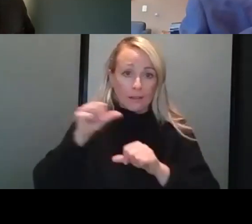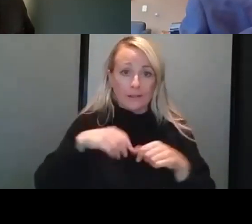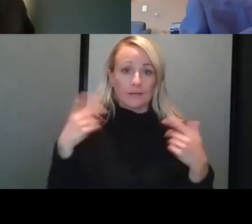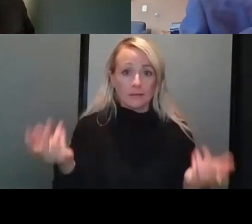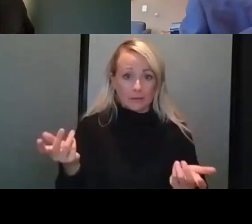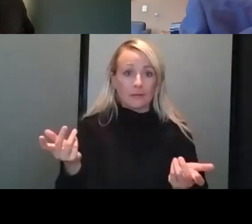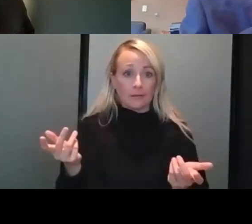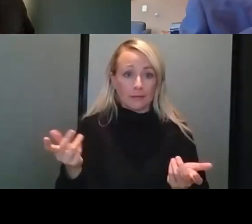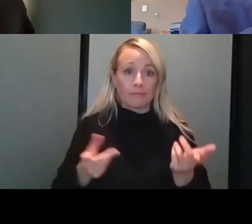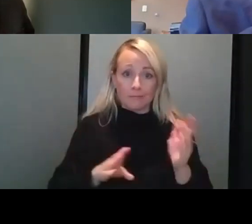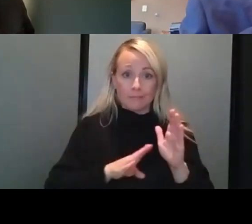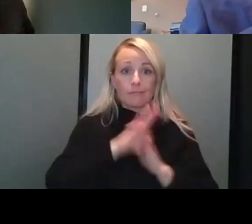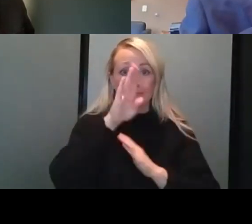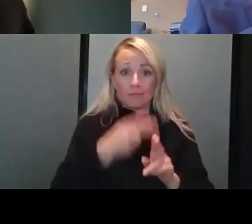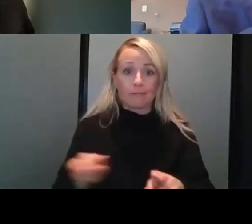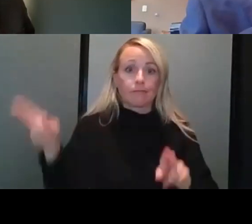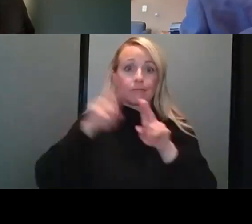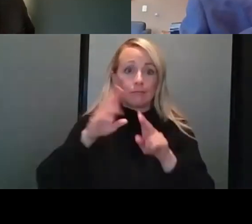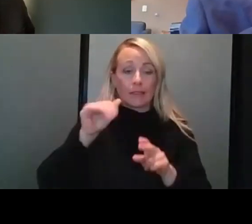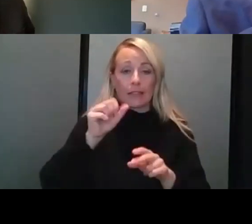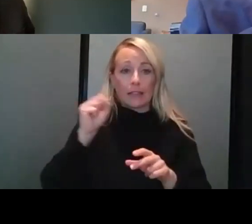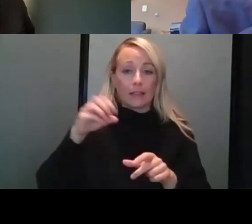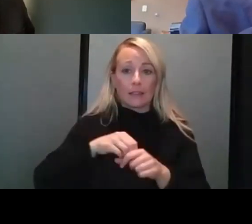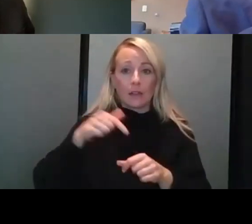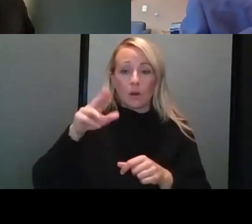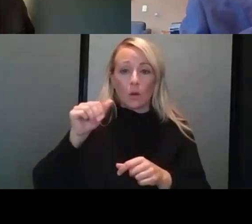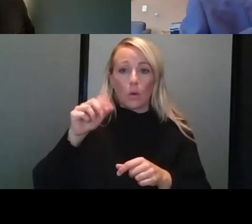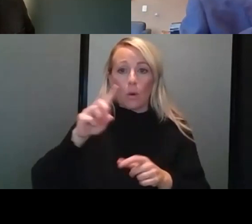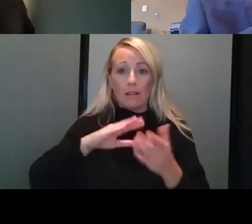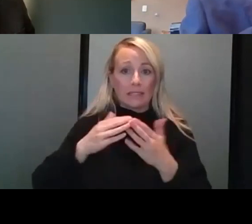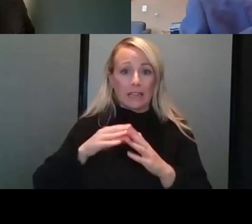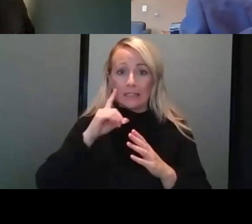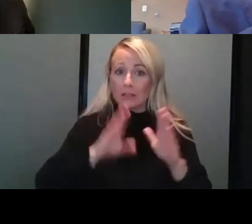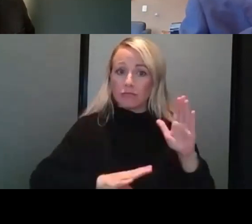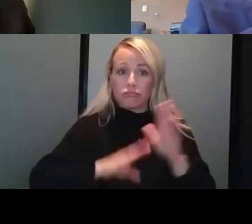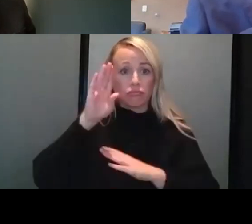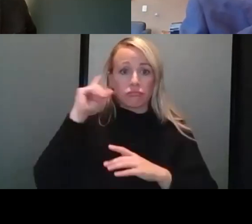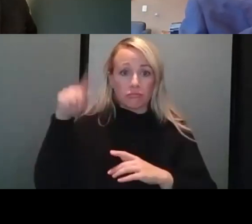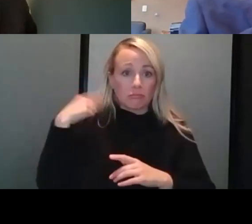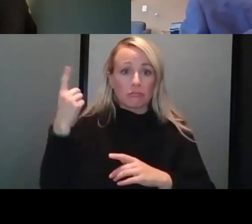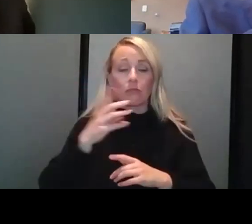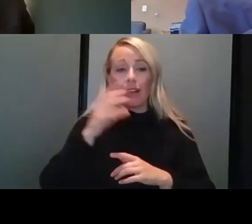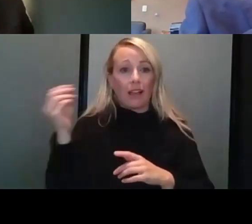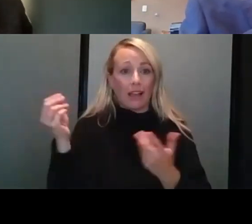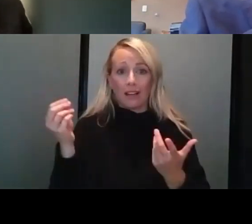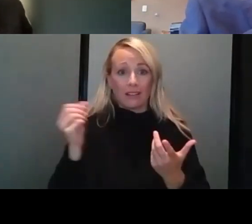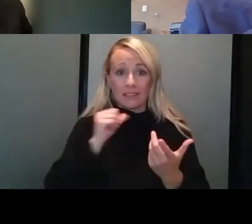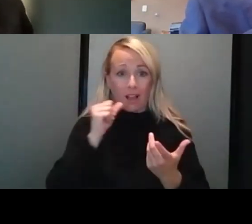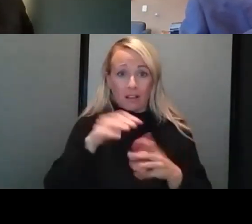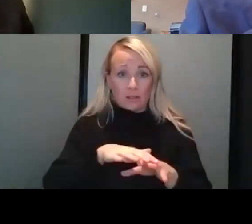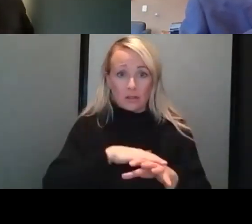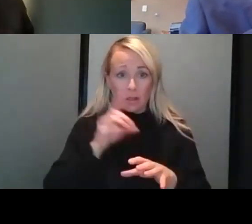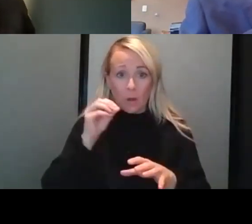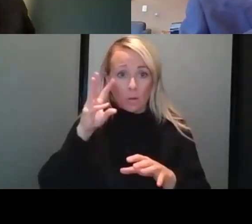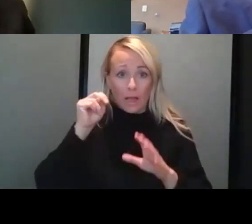surge. The increase in cases in the Quad Cities is exponential, um, and shows no signs of slowing now